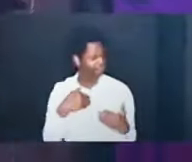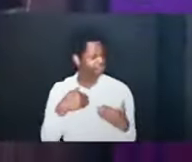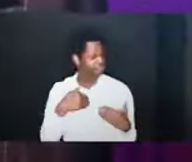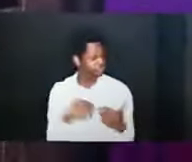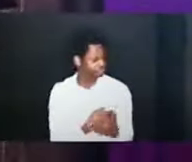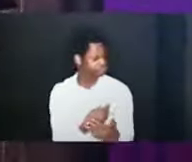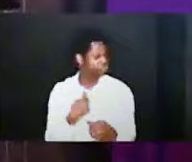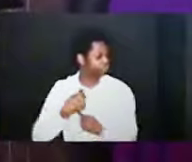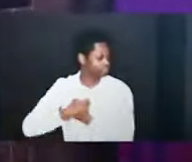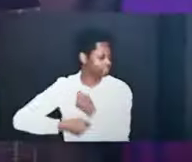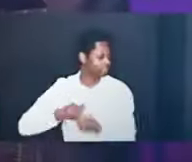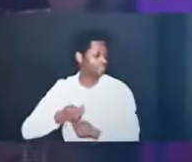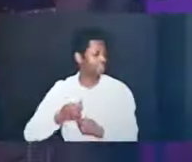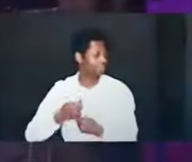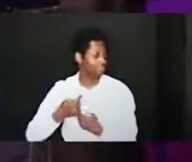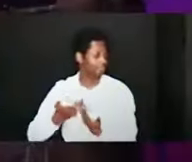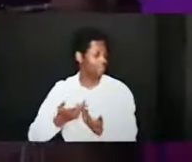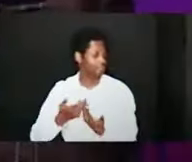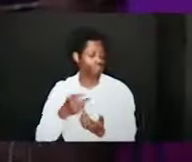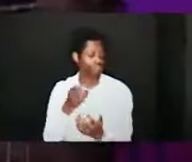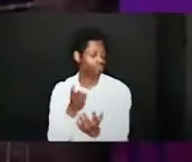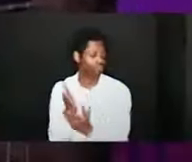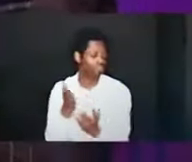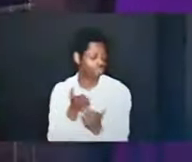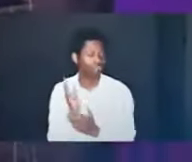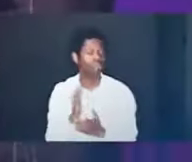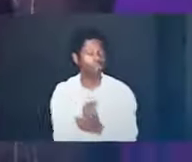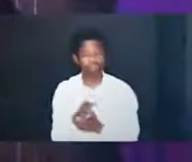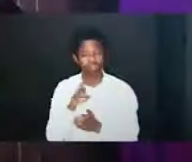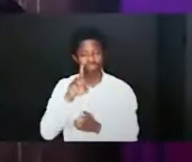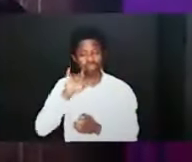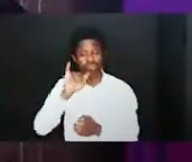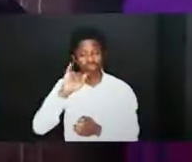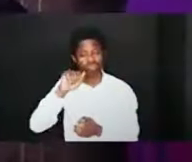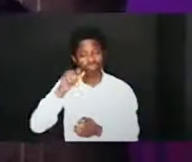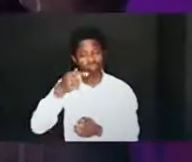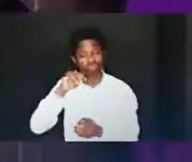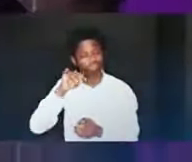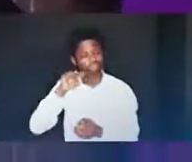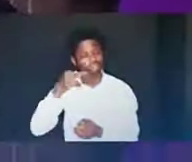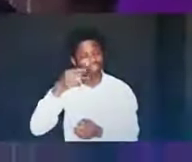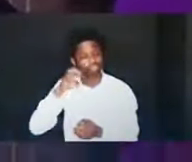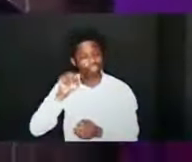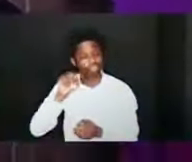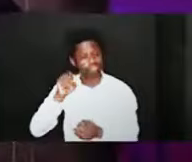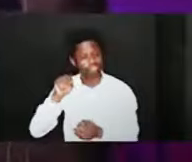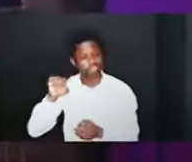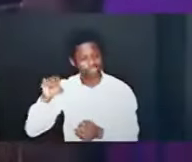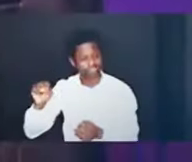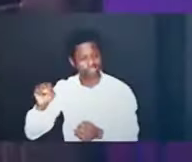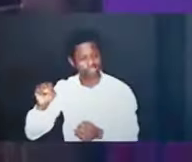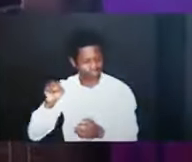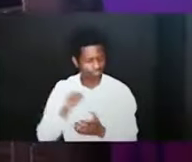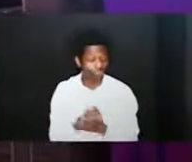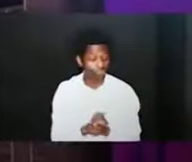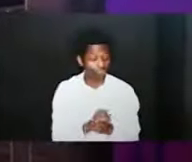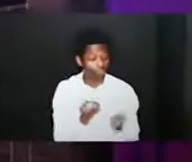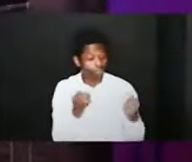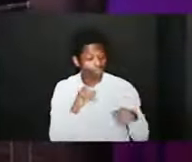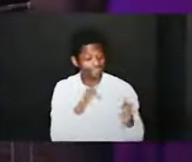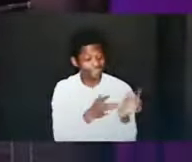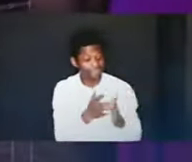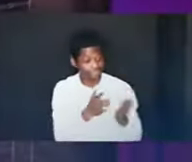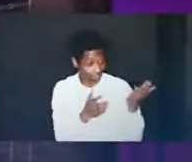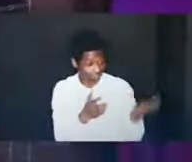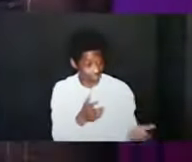friend by the coming of jesus christ righteousness by the law of moses is rendered